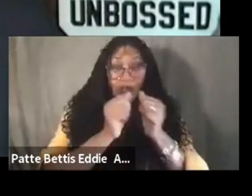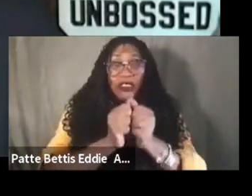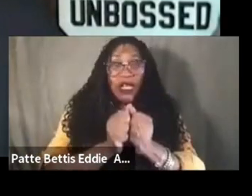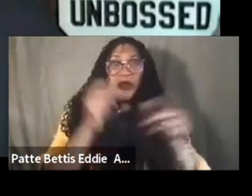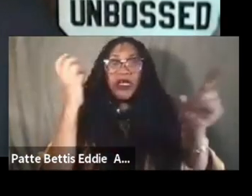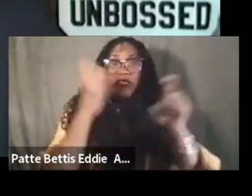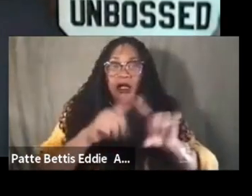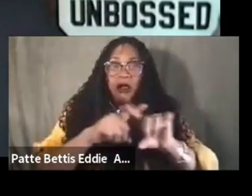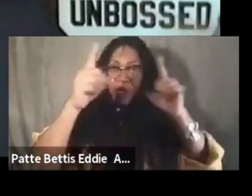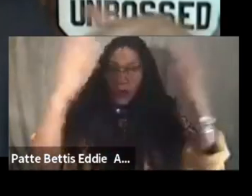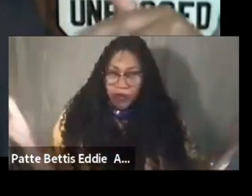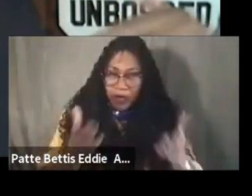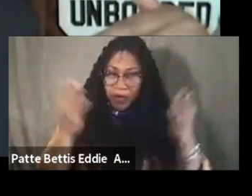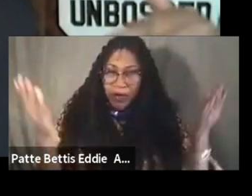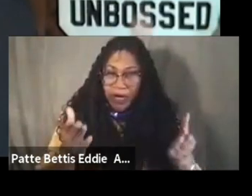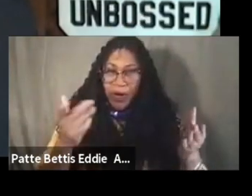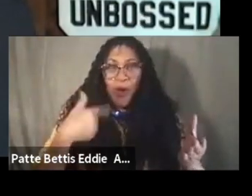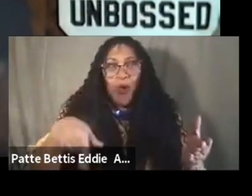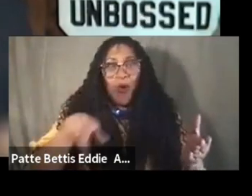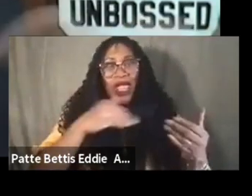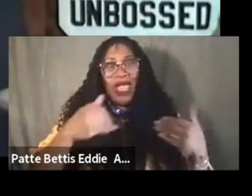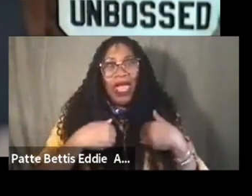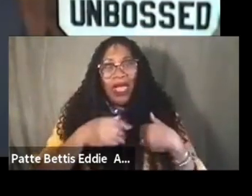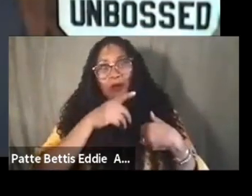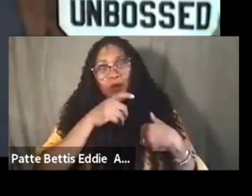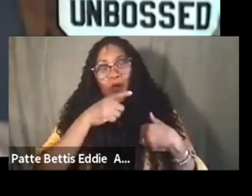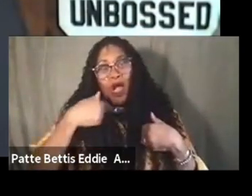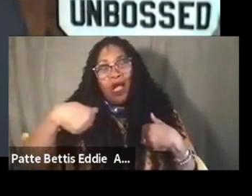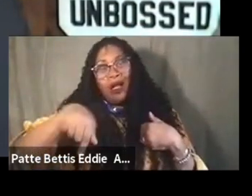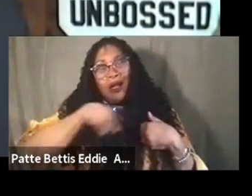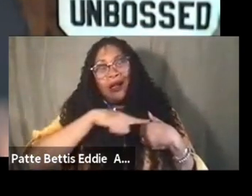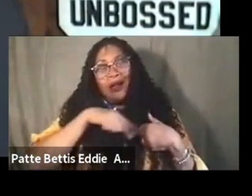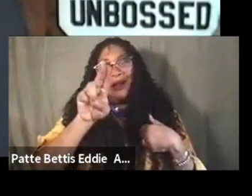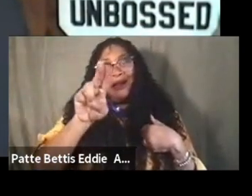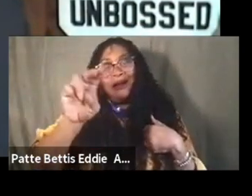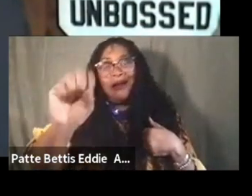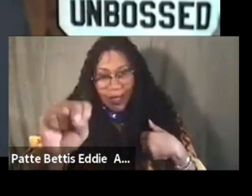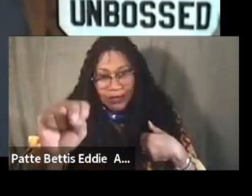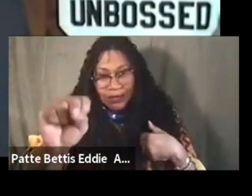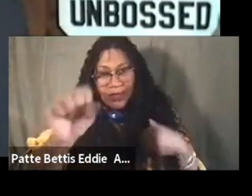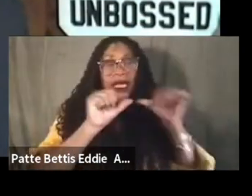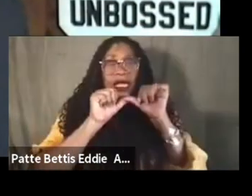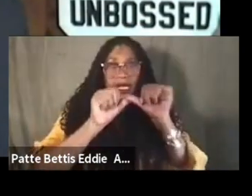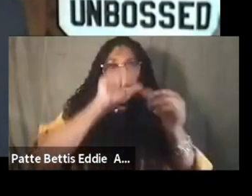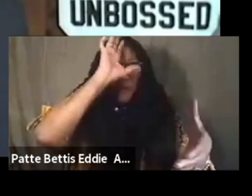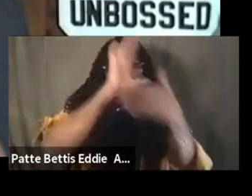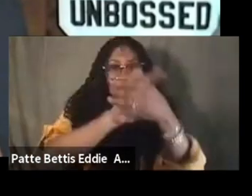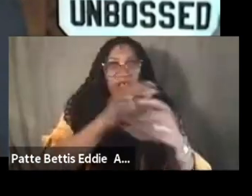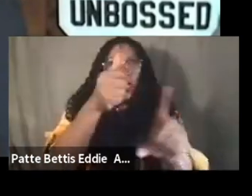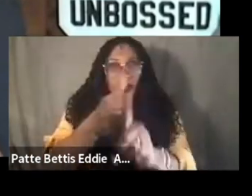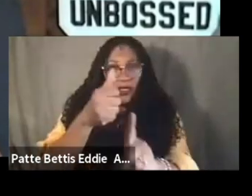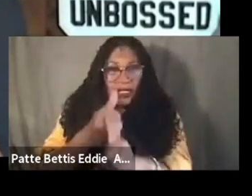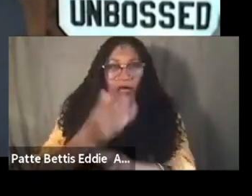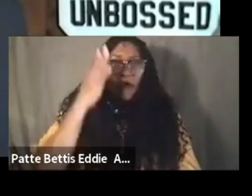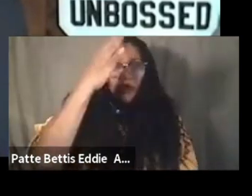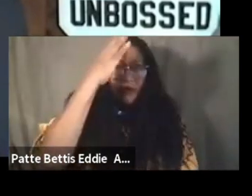out here and we got us we got us so keep keep doing that work and keep believing in in yourself and your future your